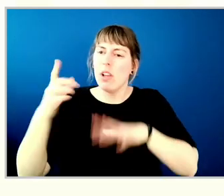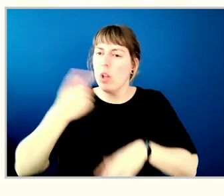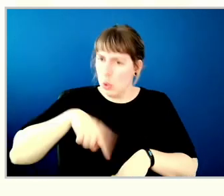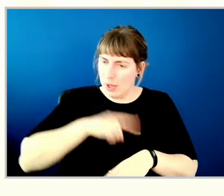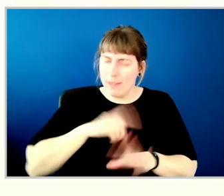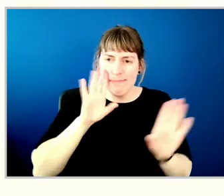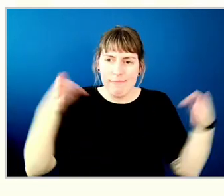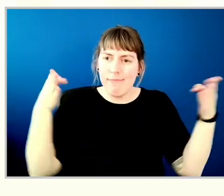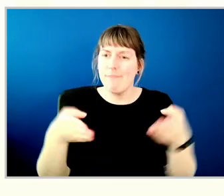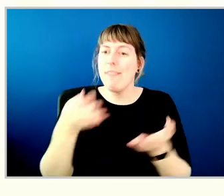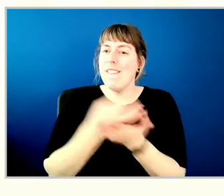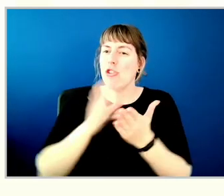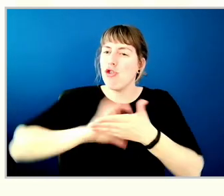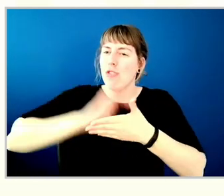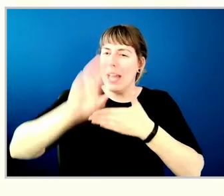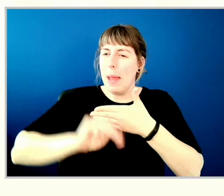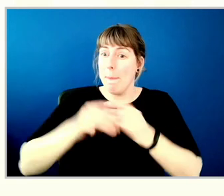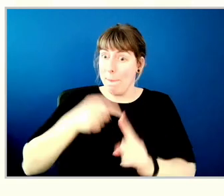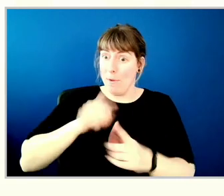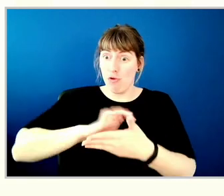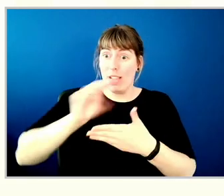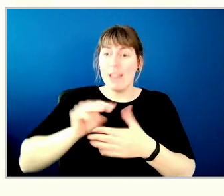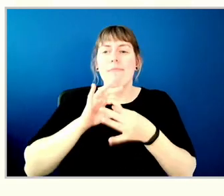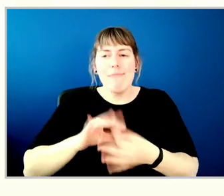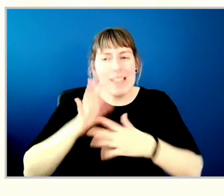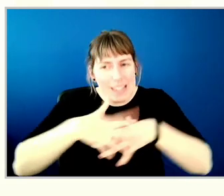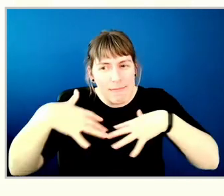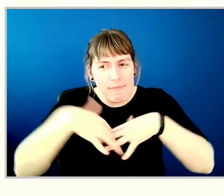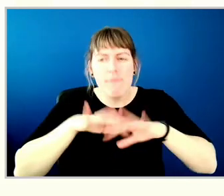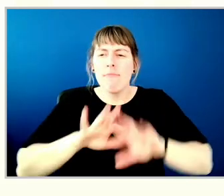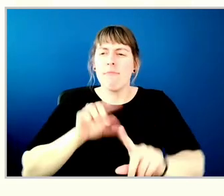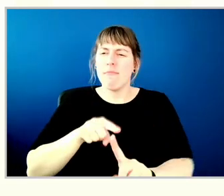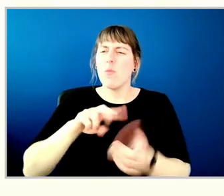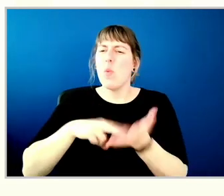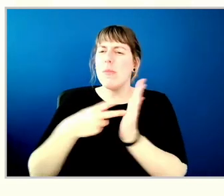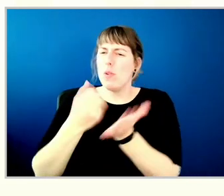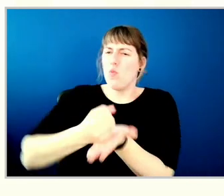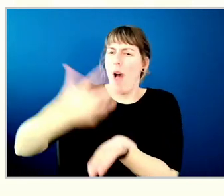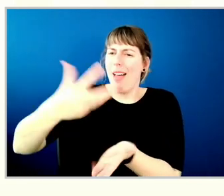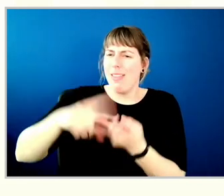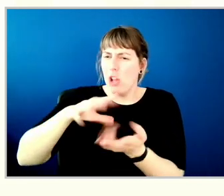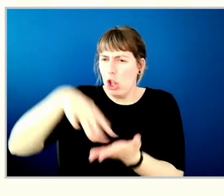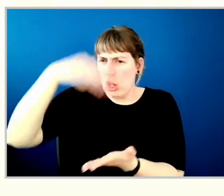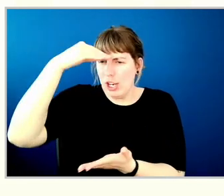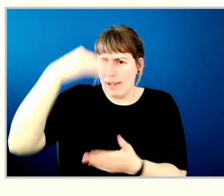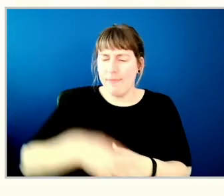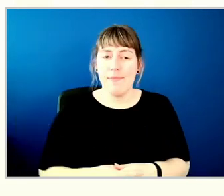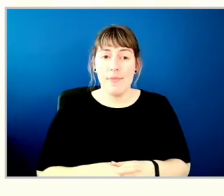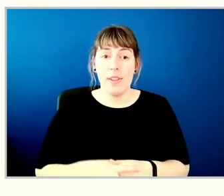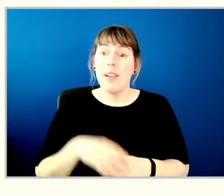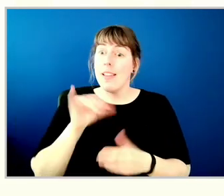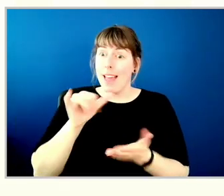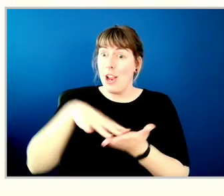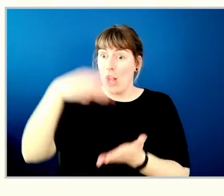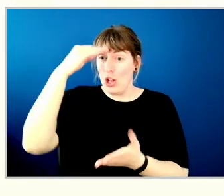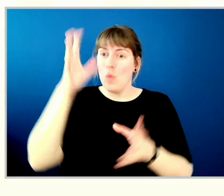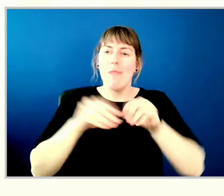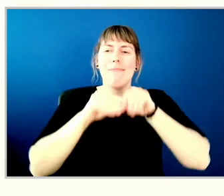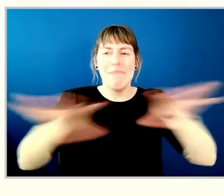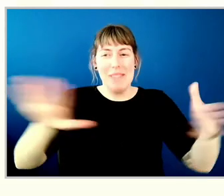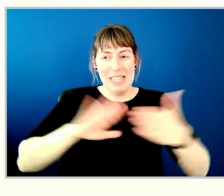The new curriculum is centered on an Indigenous definition of wealth and learning. We'll be rolling it out to communities in the coming months.